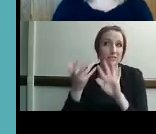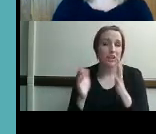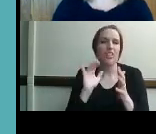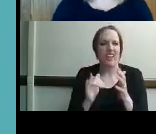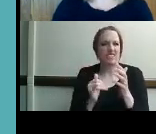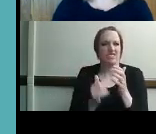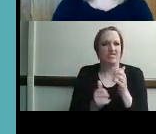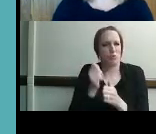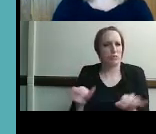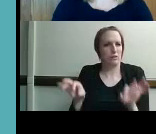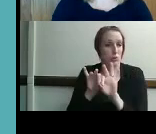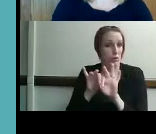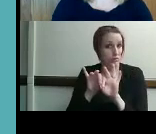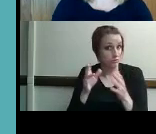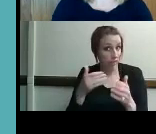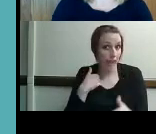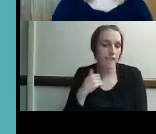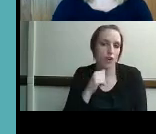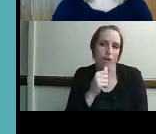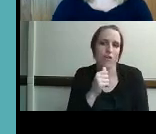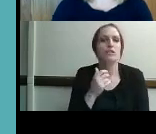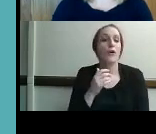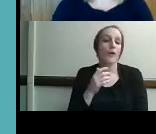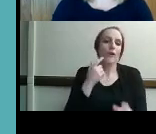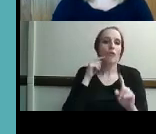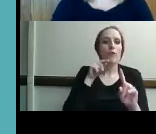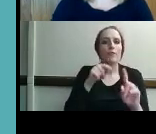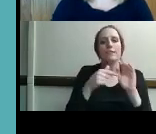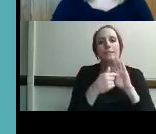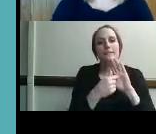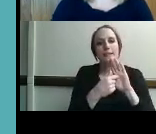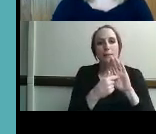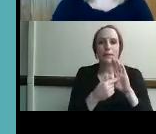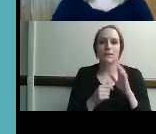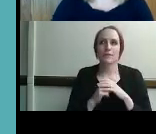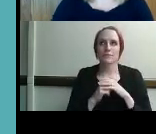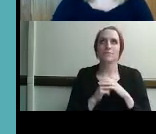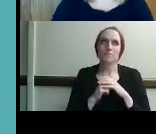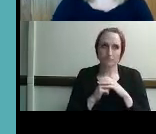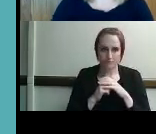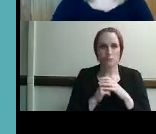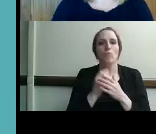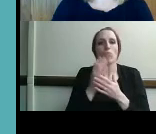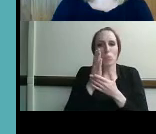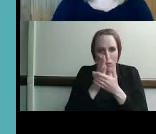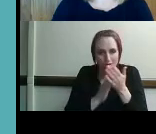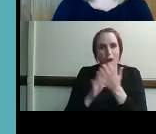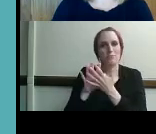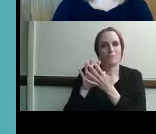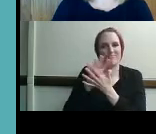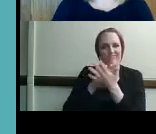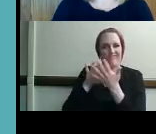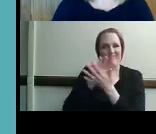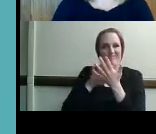and that is one thing on these examples um there are definitely some gray areas uh